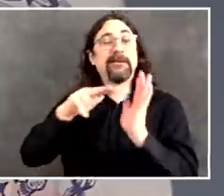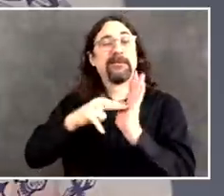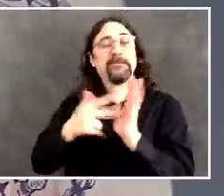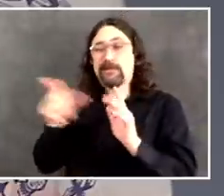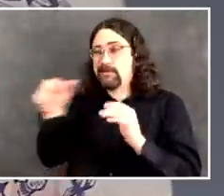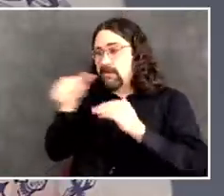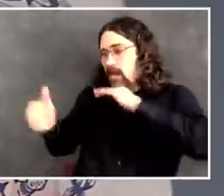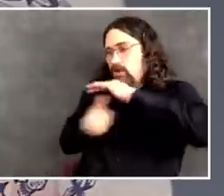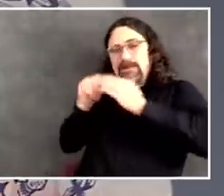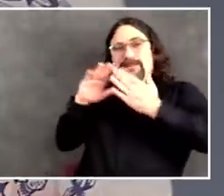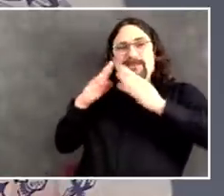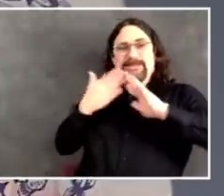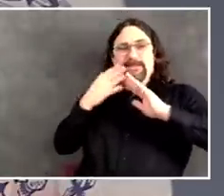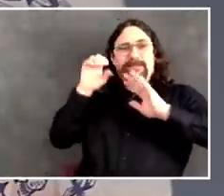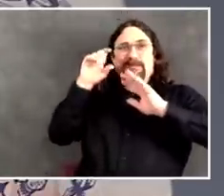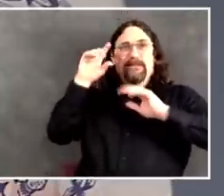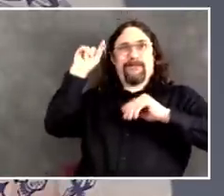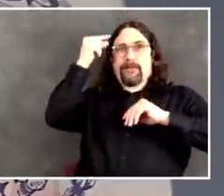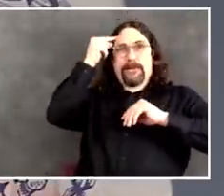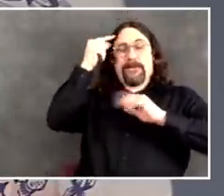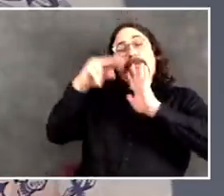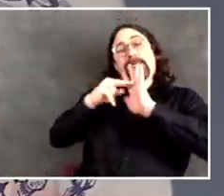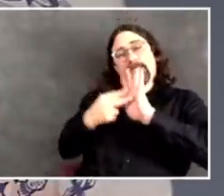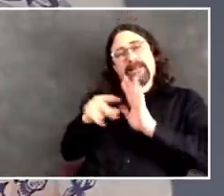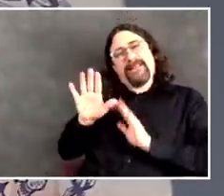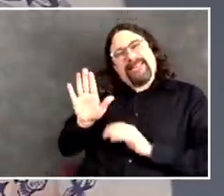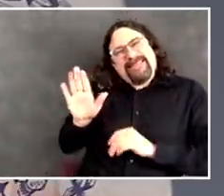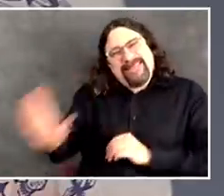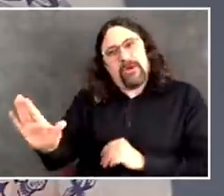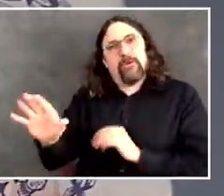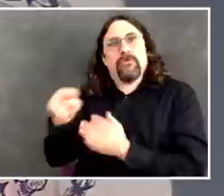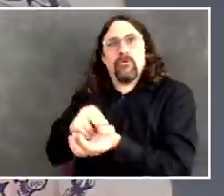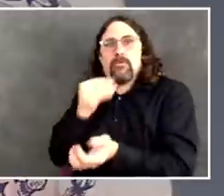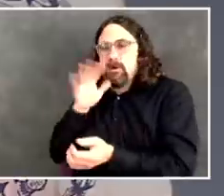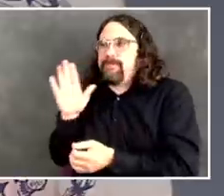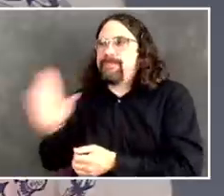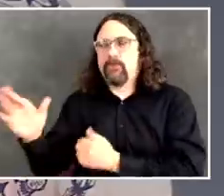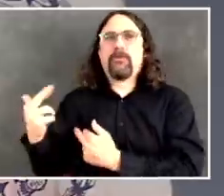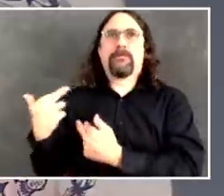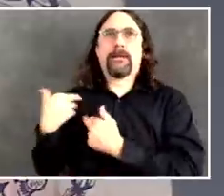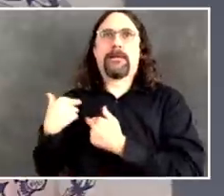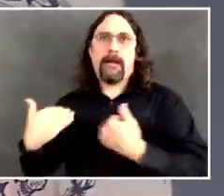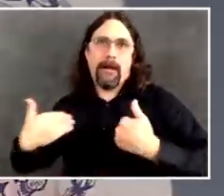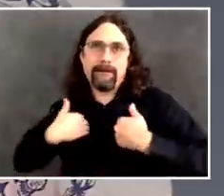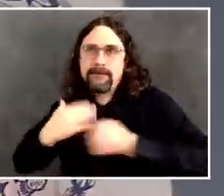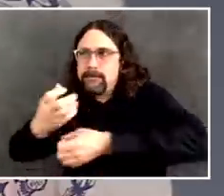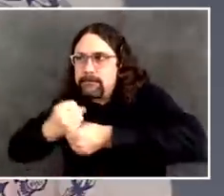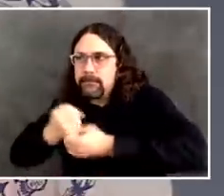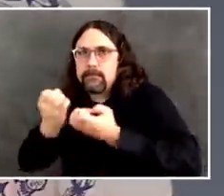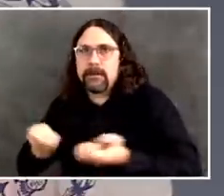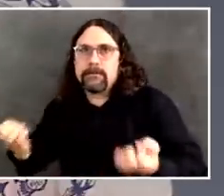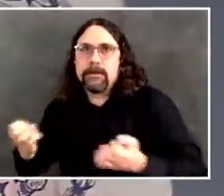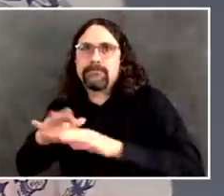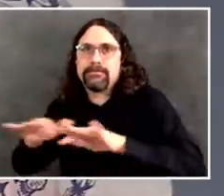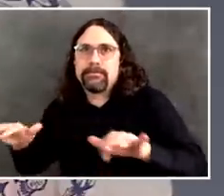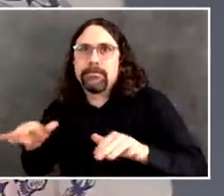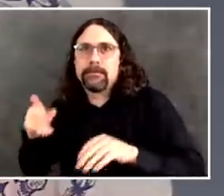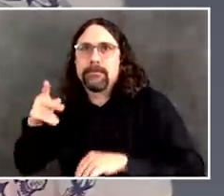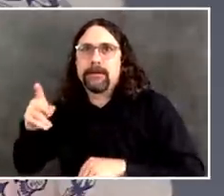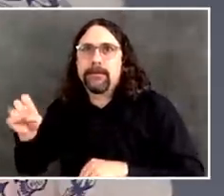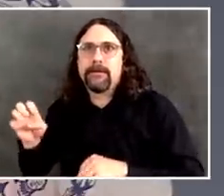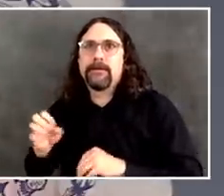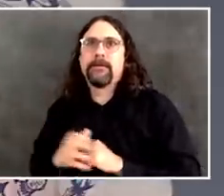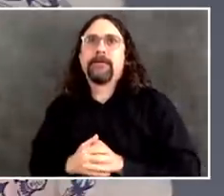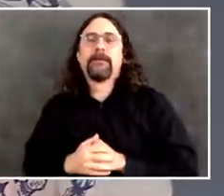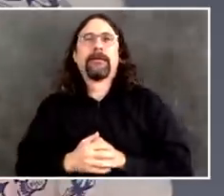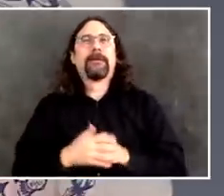whatever is supposed to be each responsibility of each level of government and of the private owners of